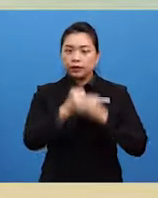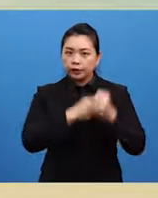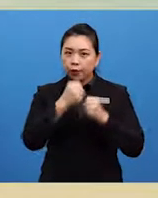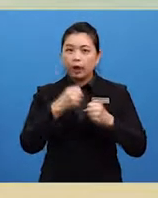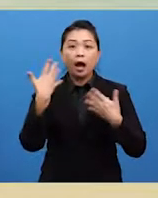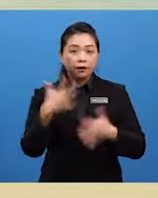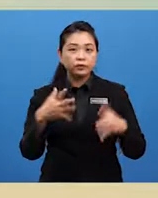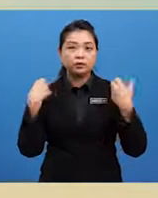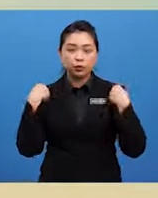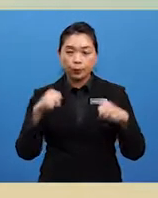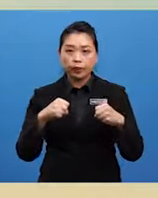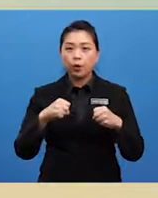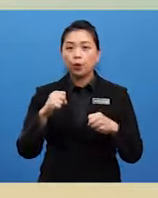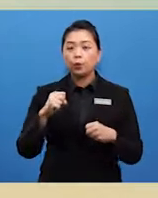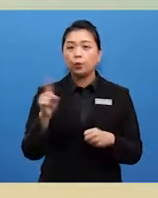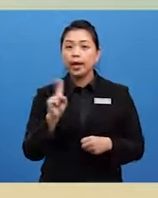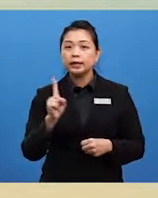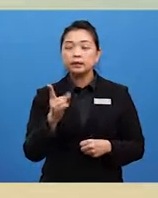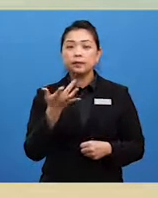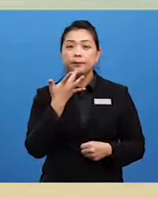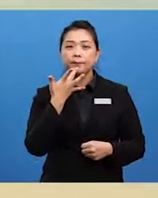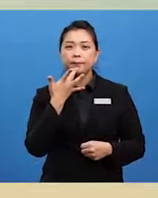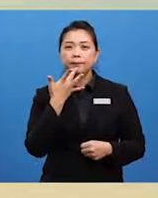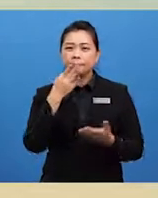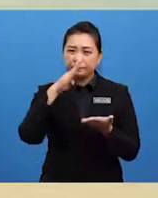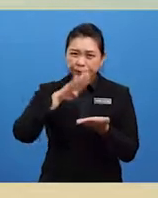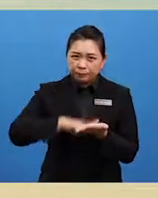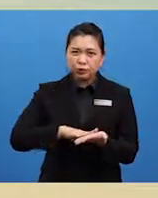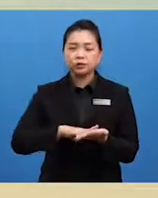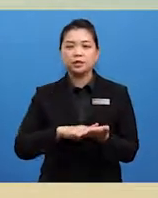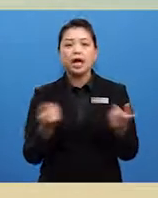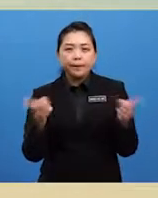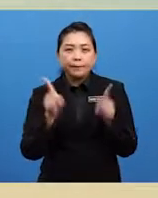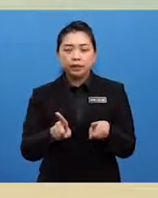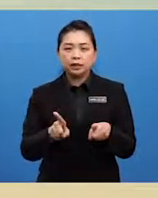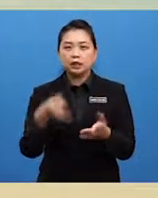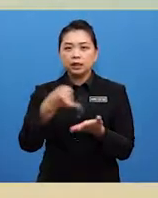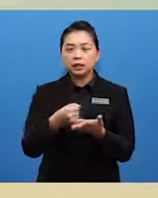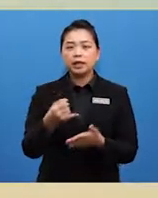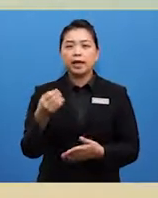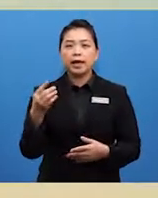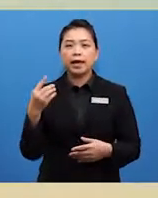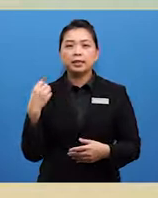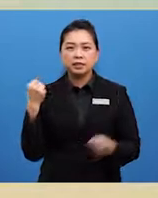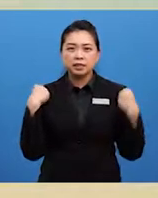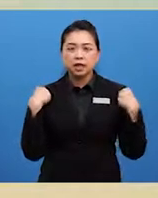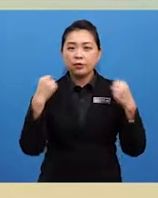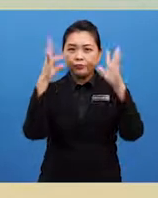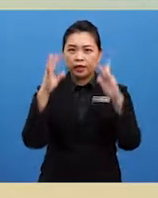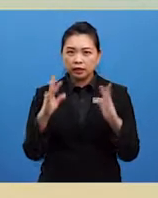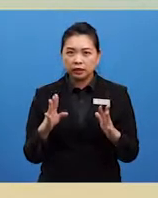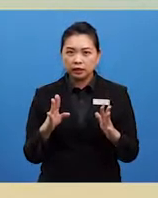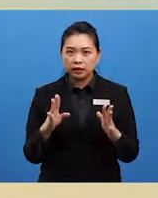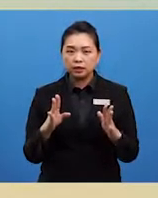when the misfortune happened. It had been raining since the previous night and the roads